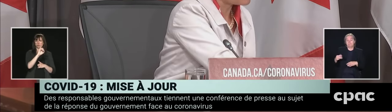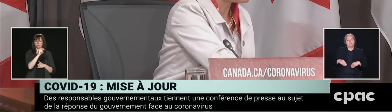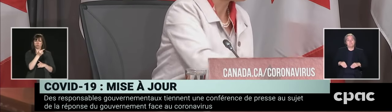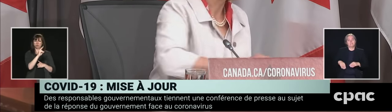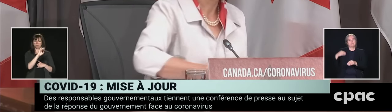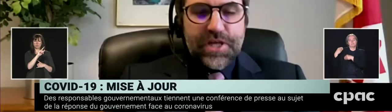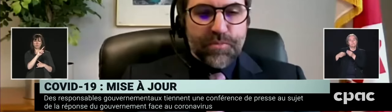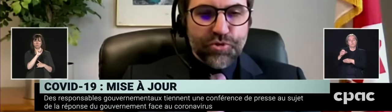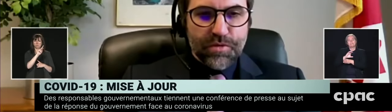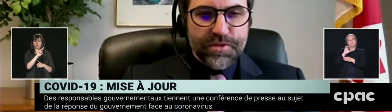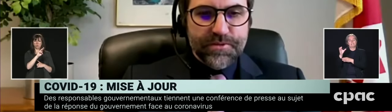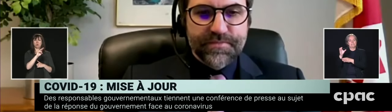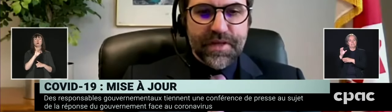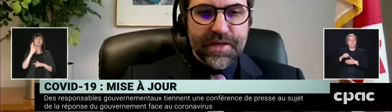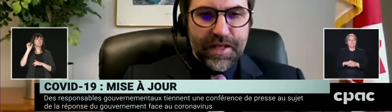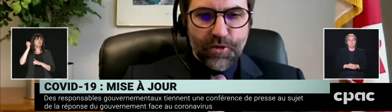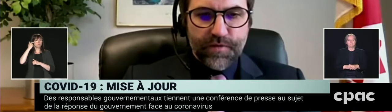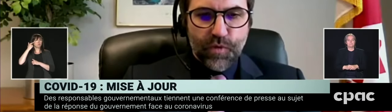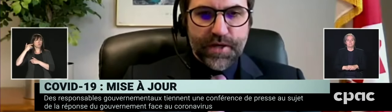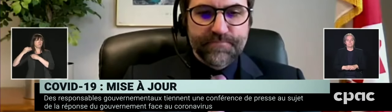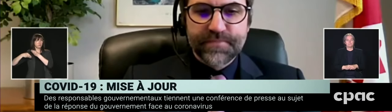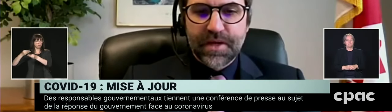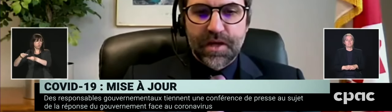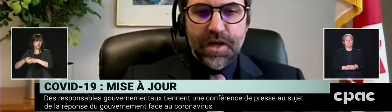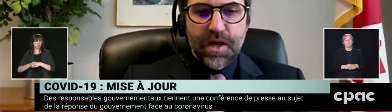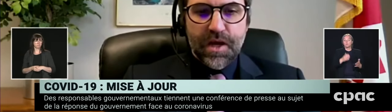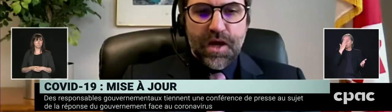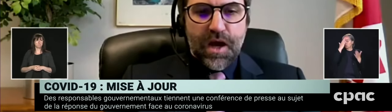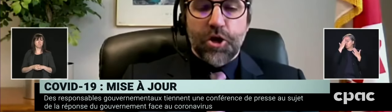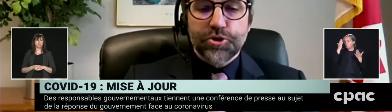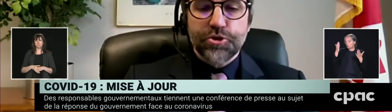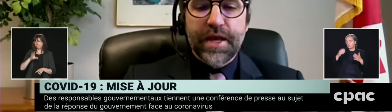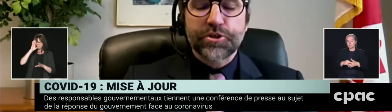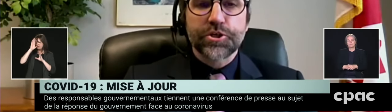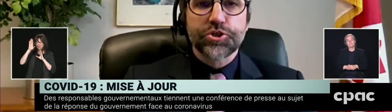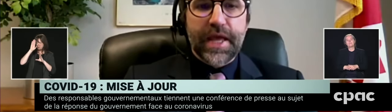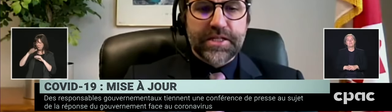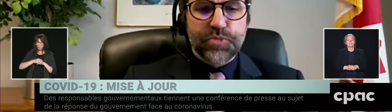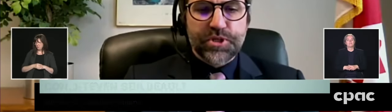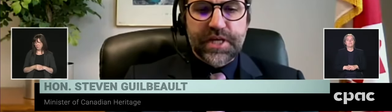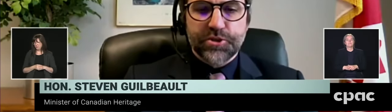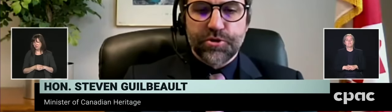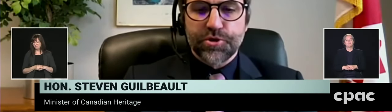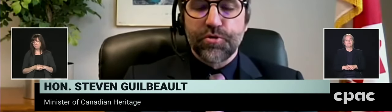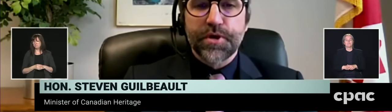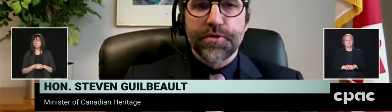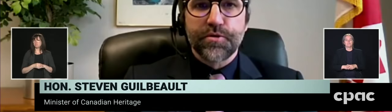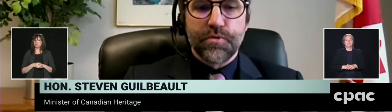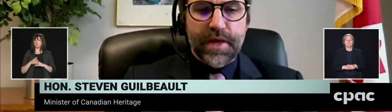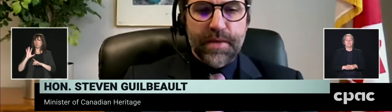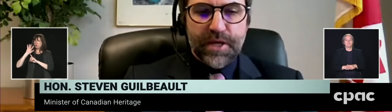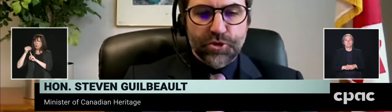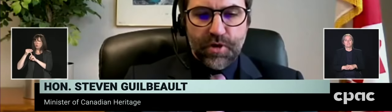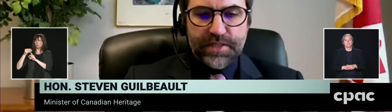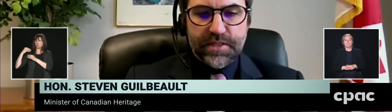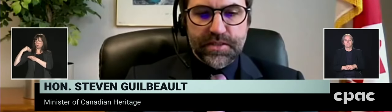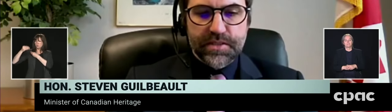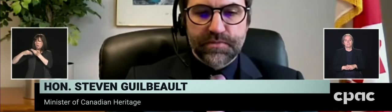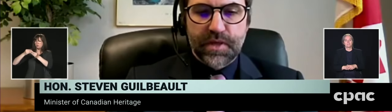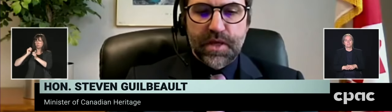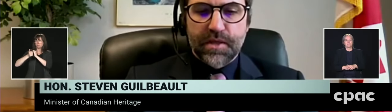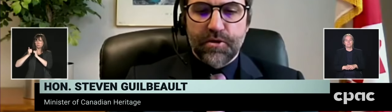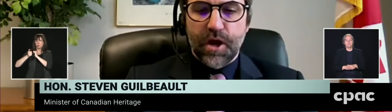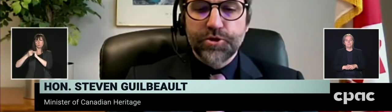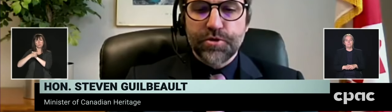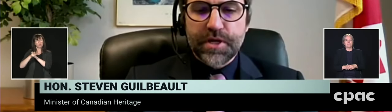Merci, Christiane. Bonjour tout le monde. Hello, everyone. Our culture, heritage and sports sectors are going through a major crisis.